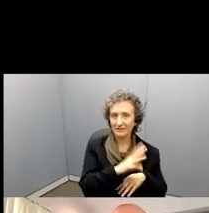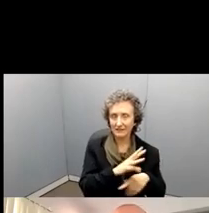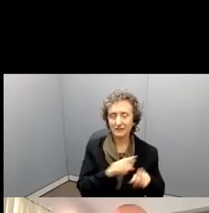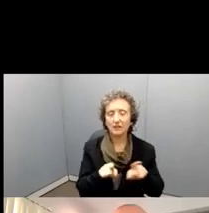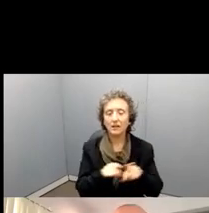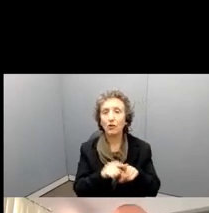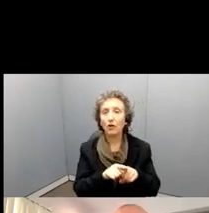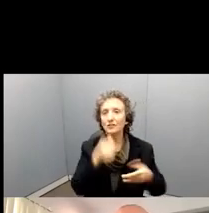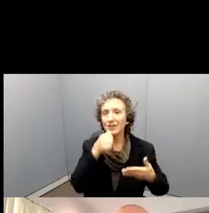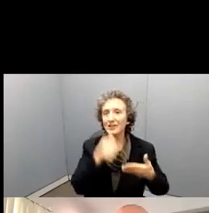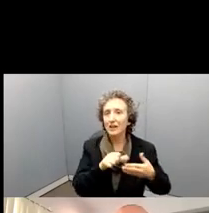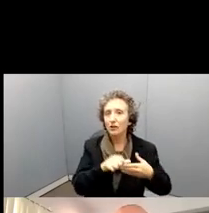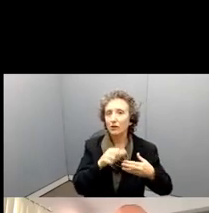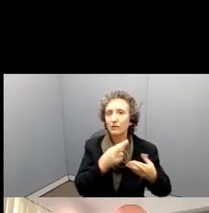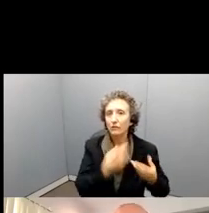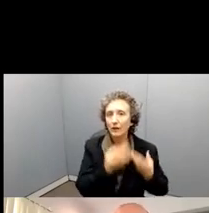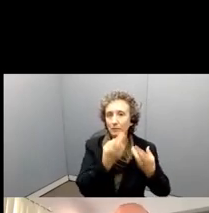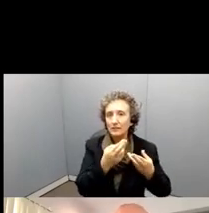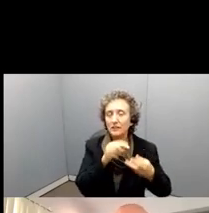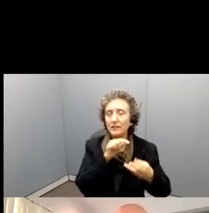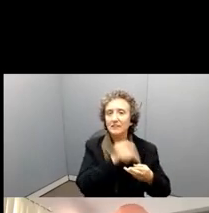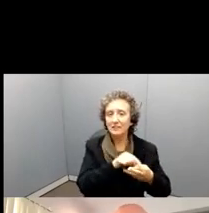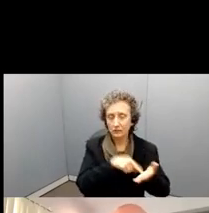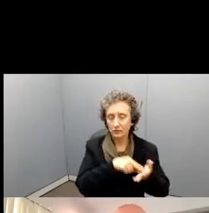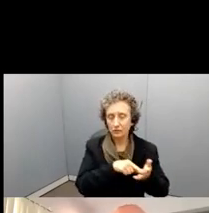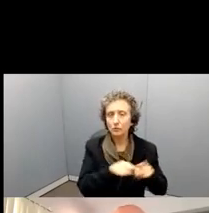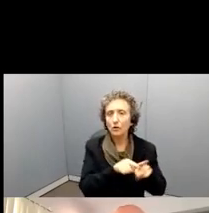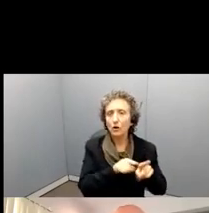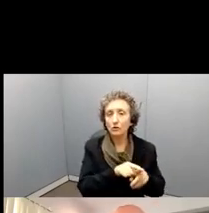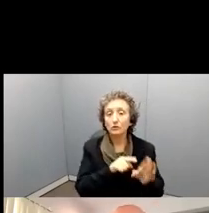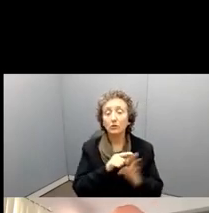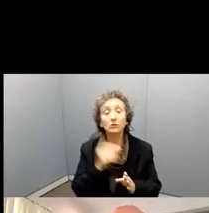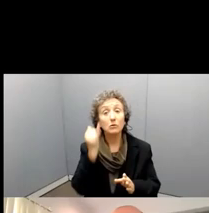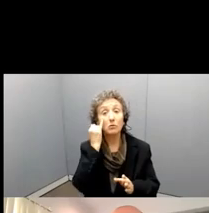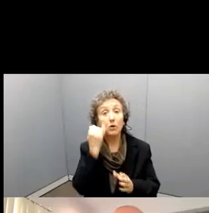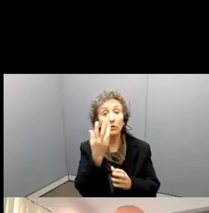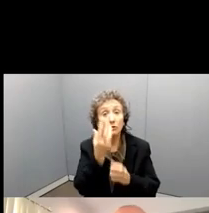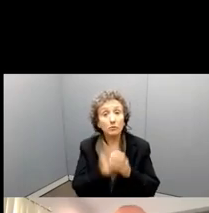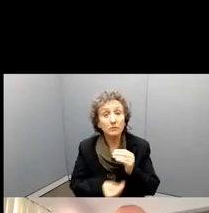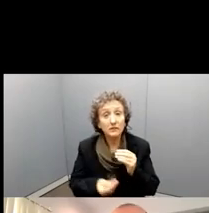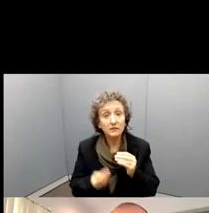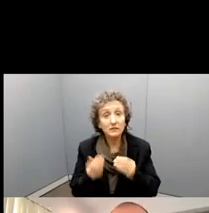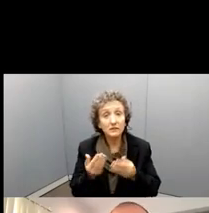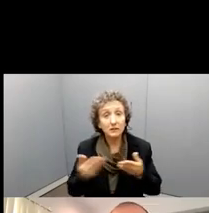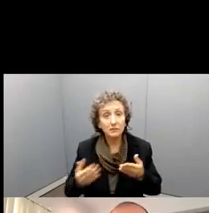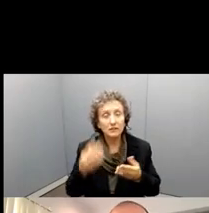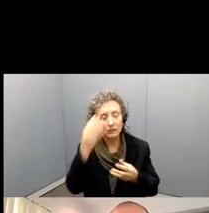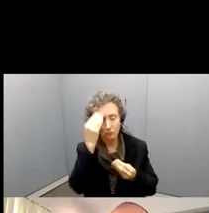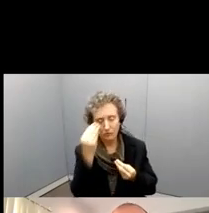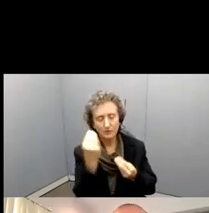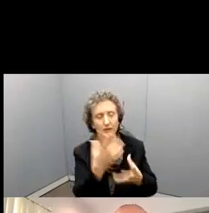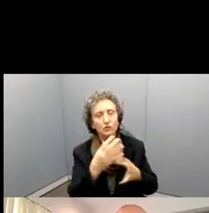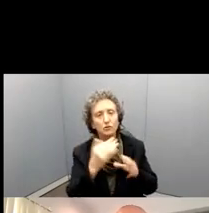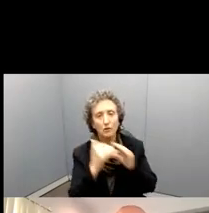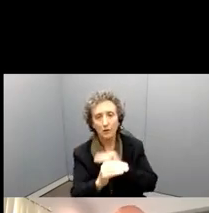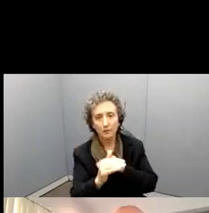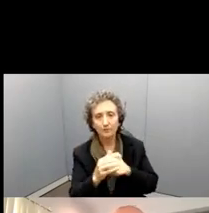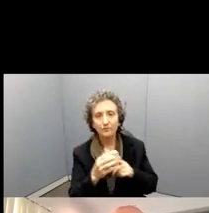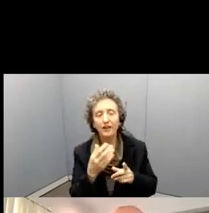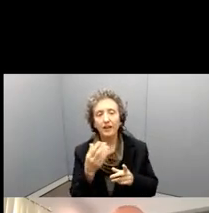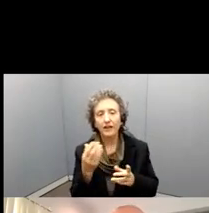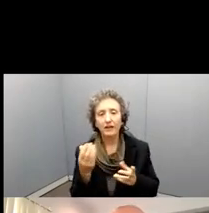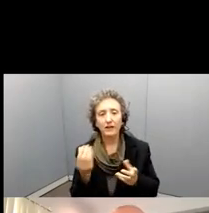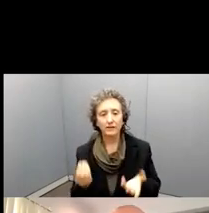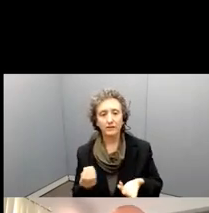that day as well. If you are missing something, we will let you know. And sometime